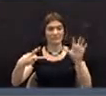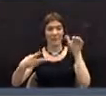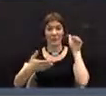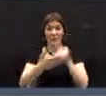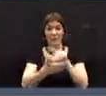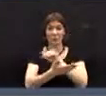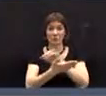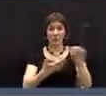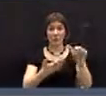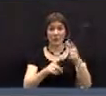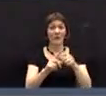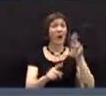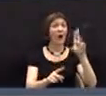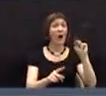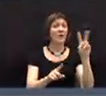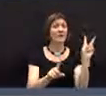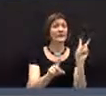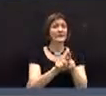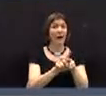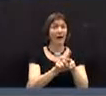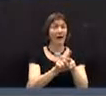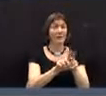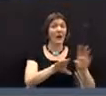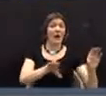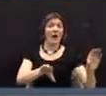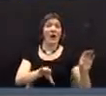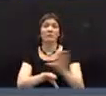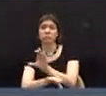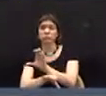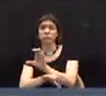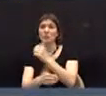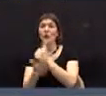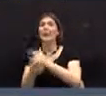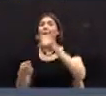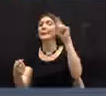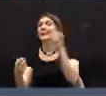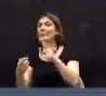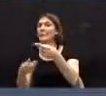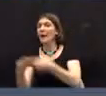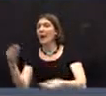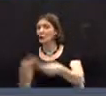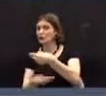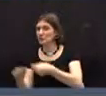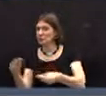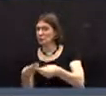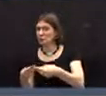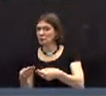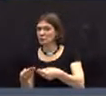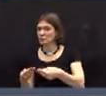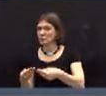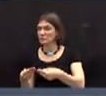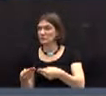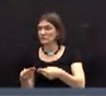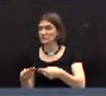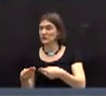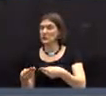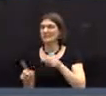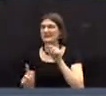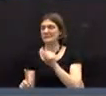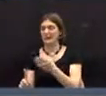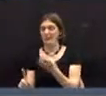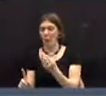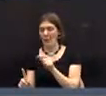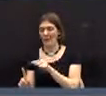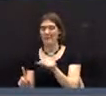,000 of the unassigned fund balance to further reduce the budget to a number.